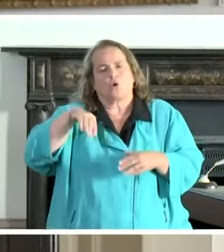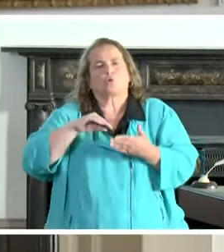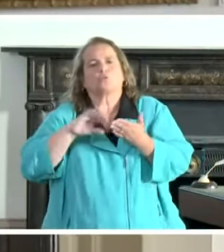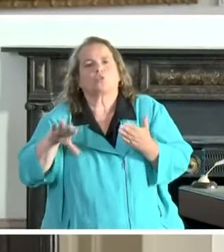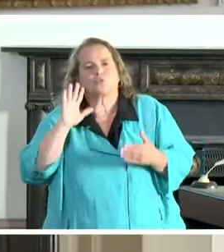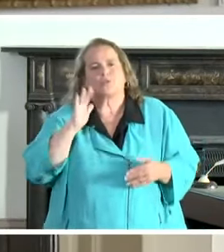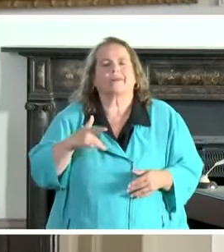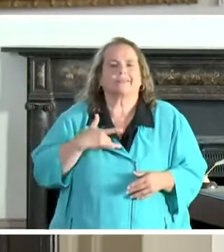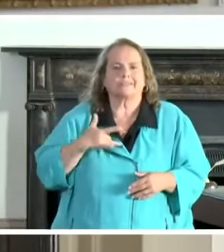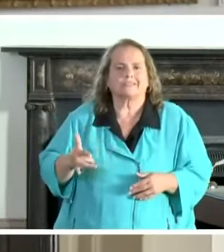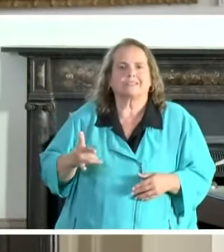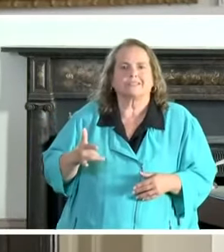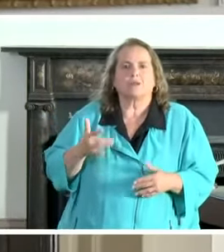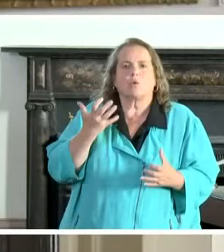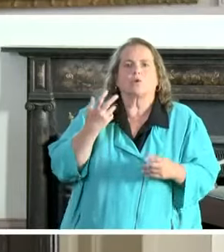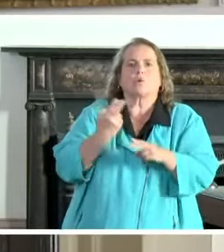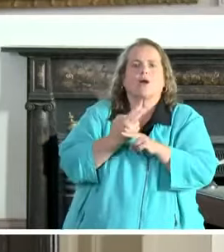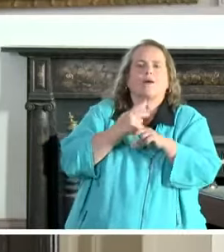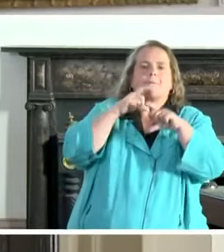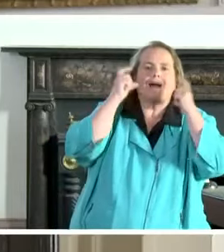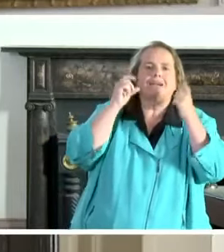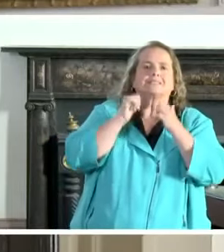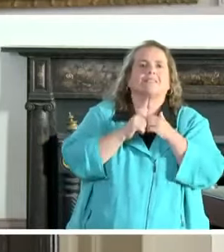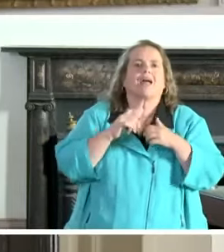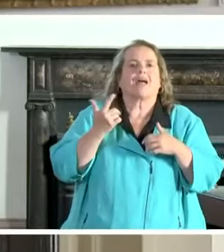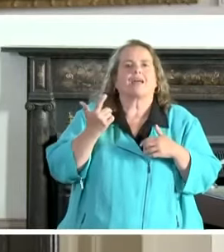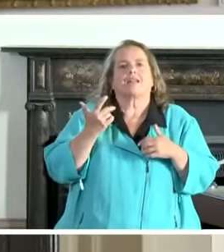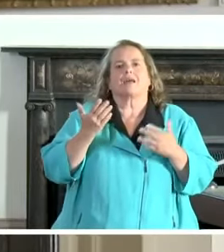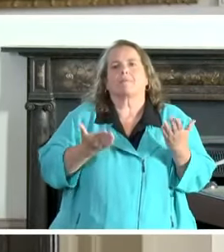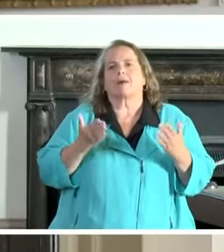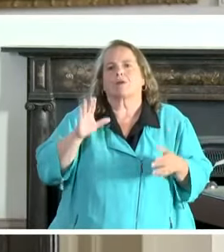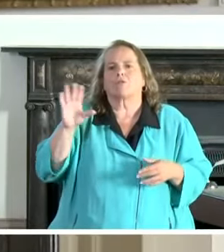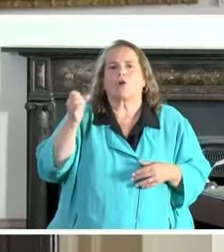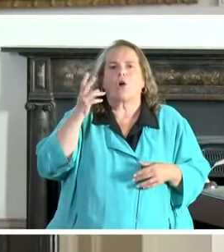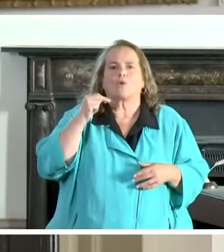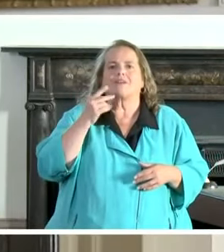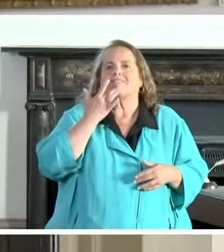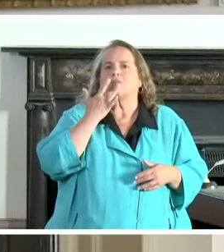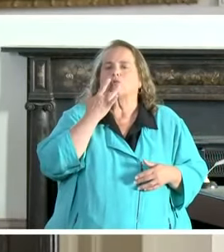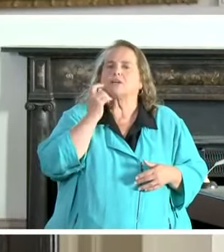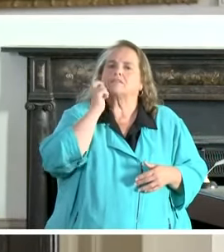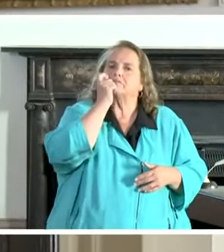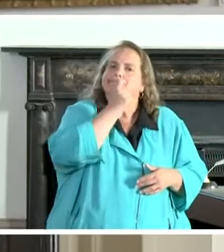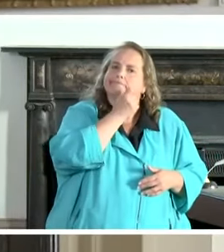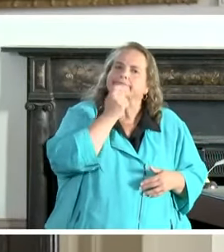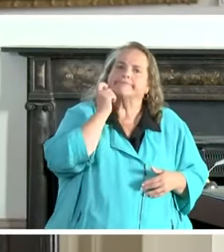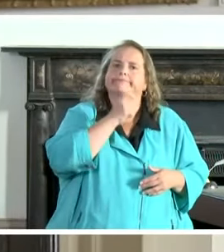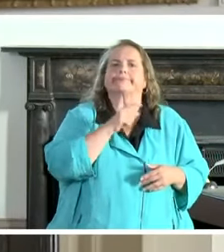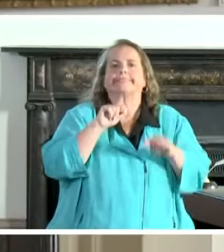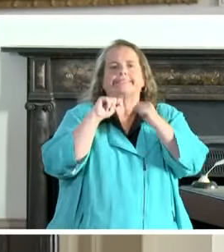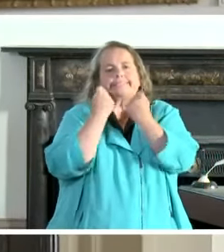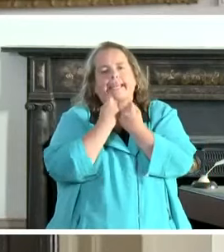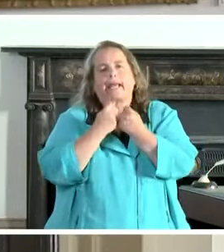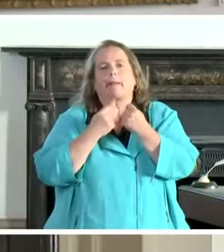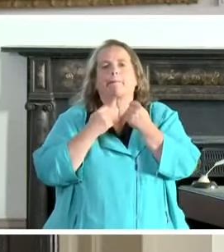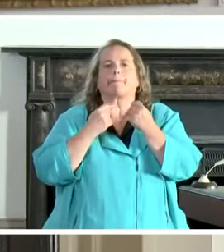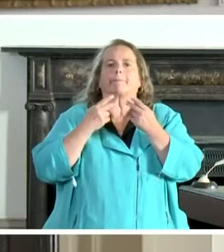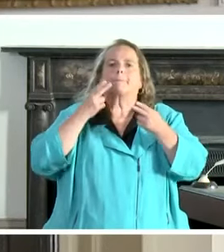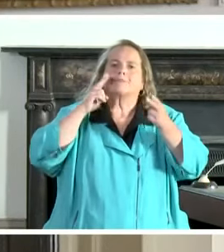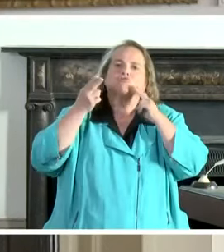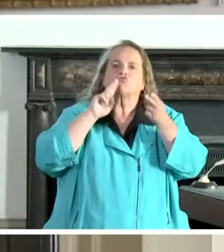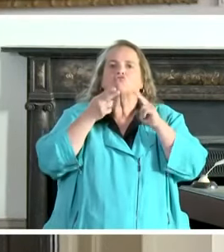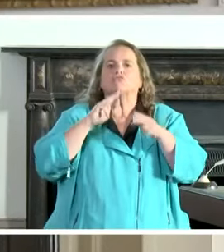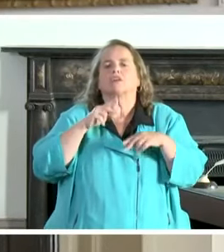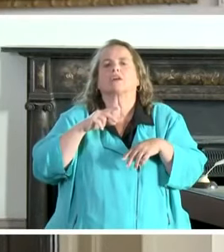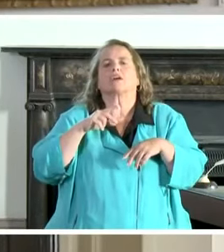are probably going to be, will want to wear masks that may have their favorite character on there, favorite team on there. But